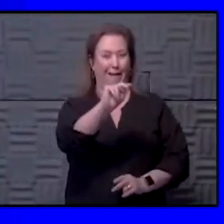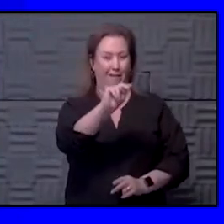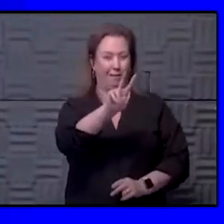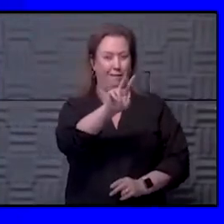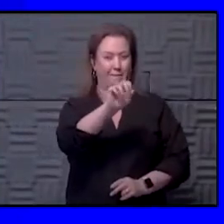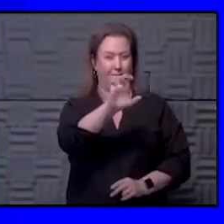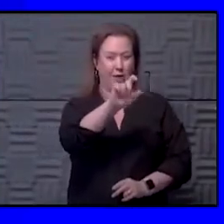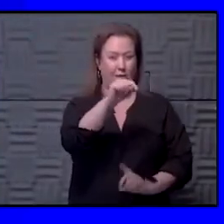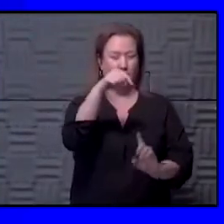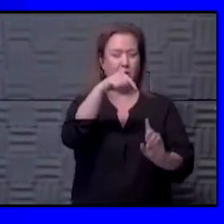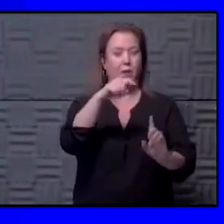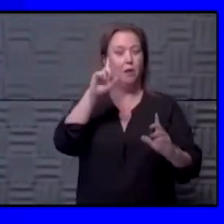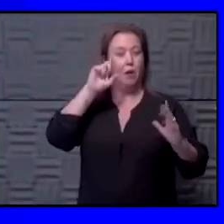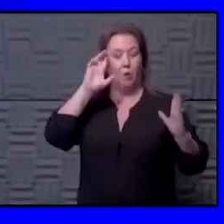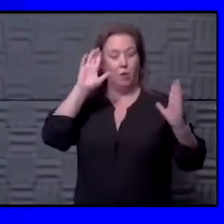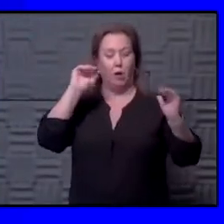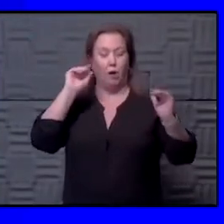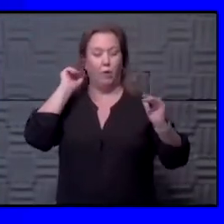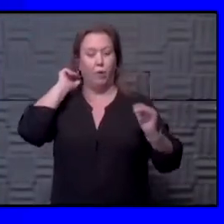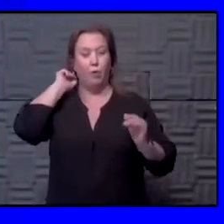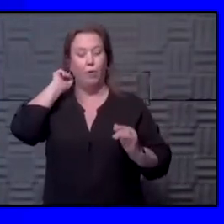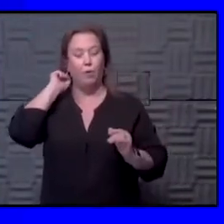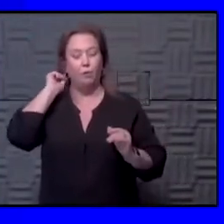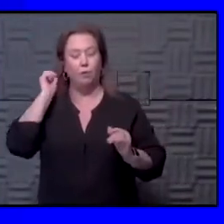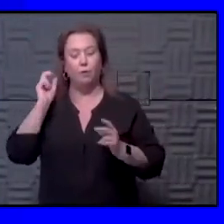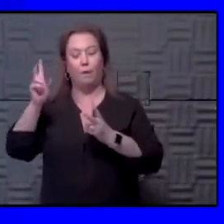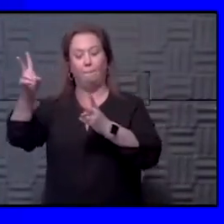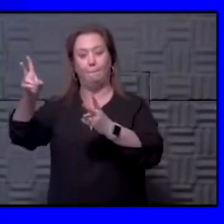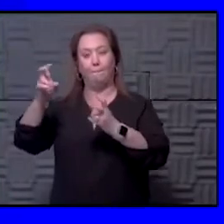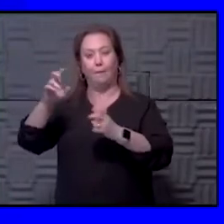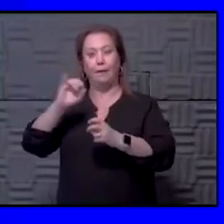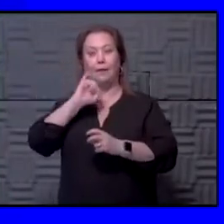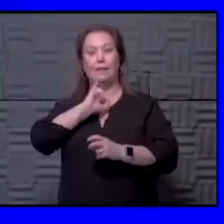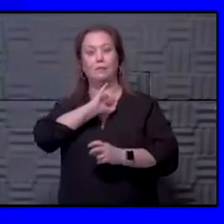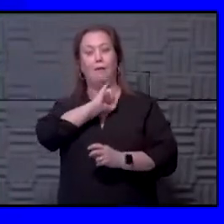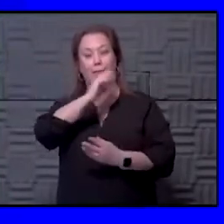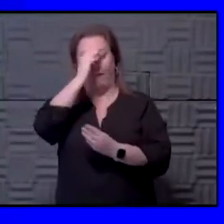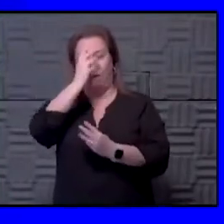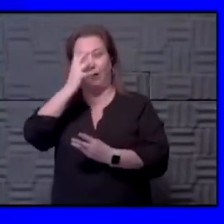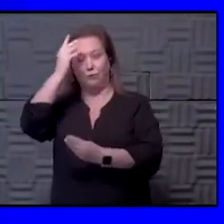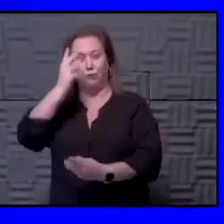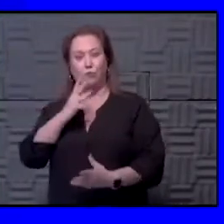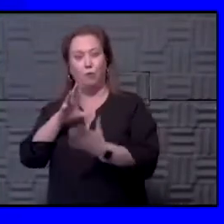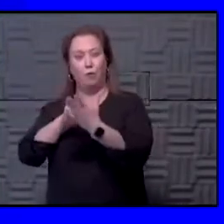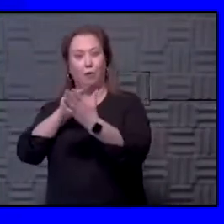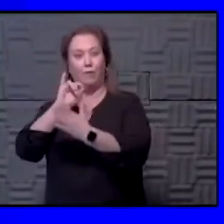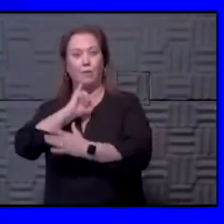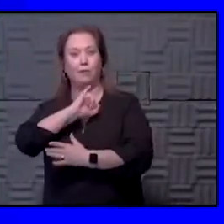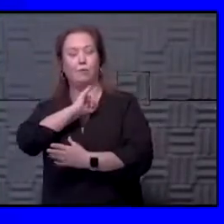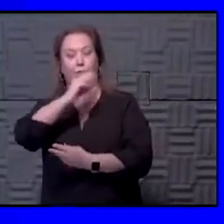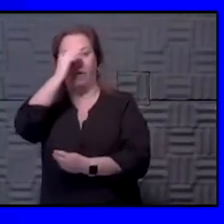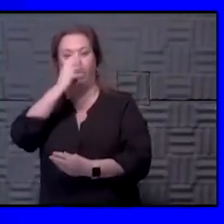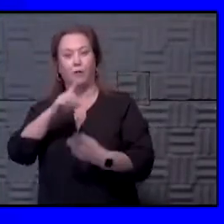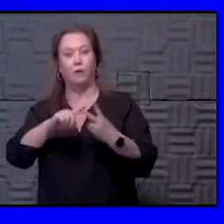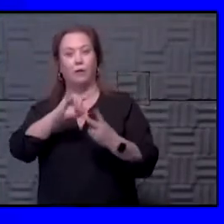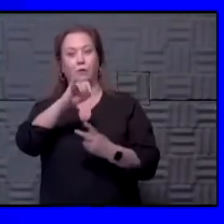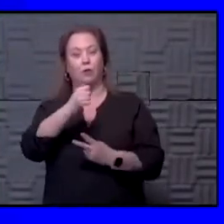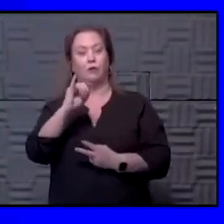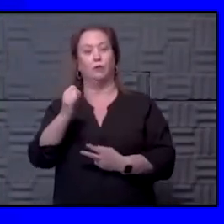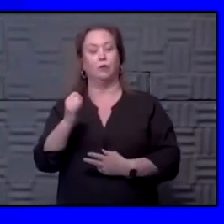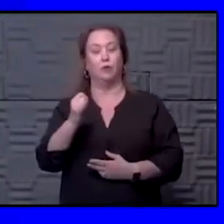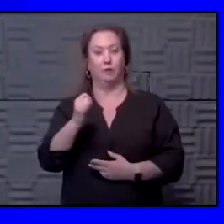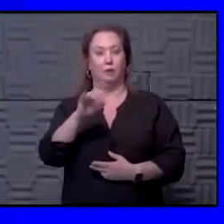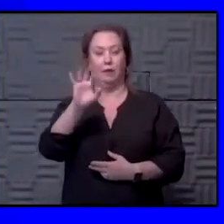But we hope, and we're extrapolating from the real-world Israeli data and from some of this other Johnson & Johnson